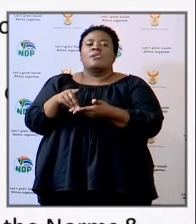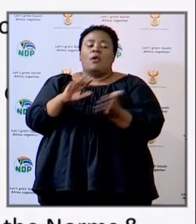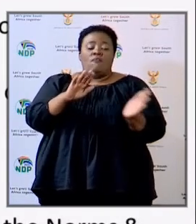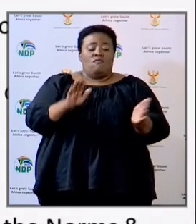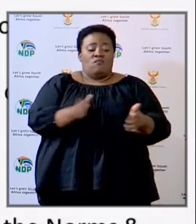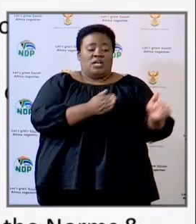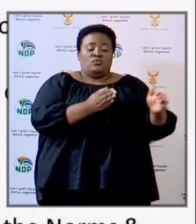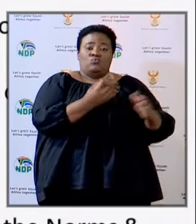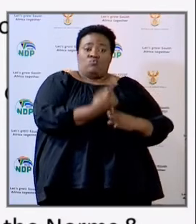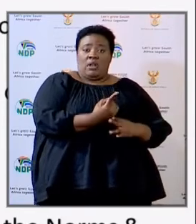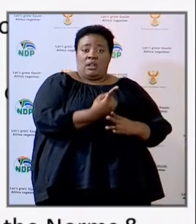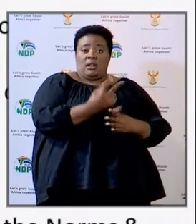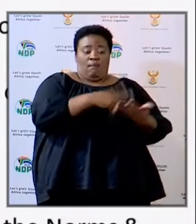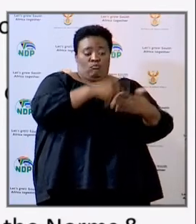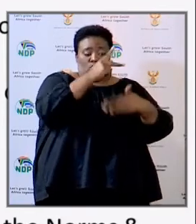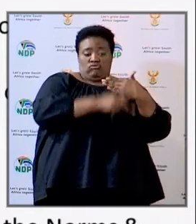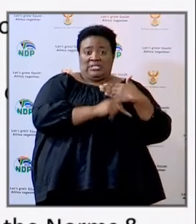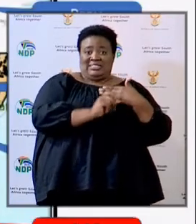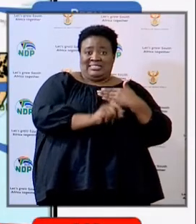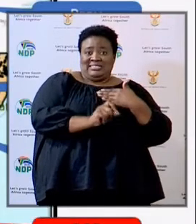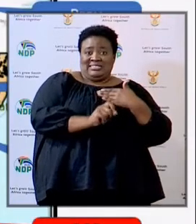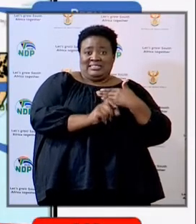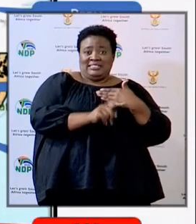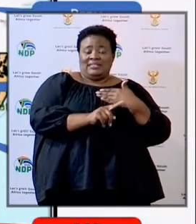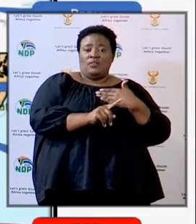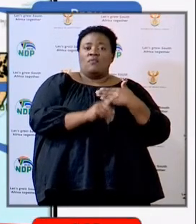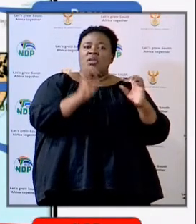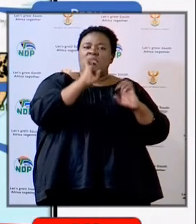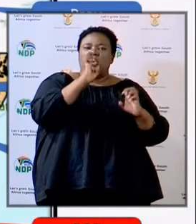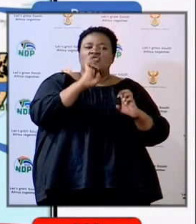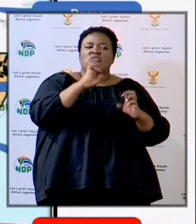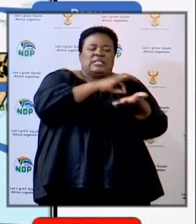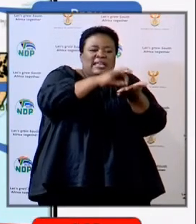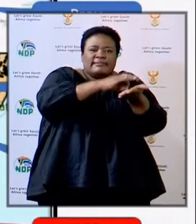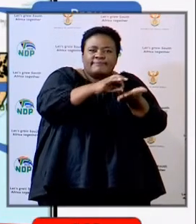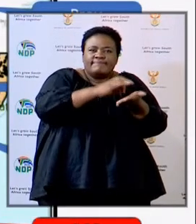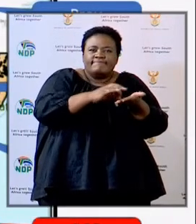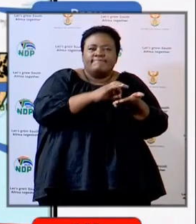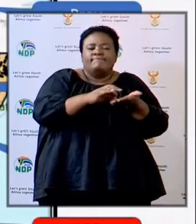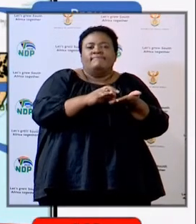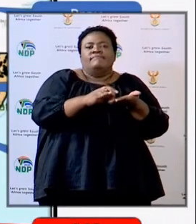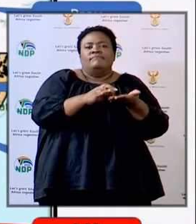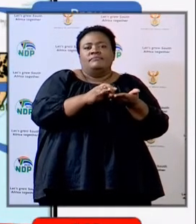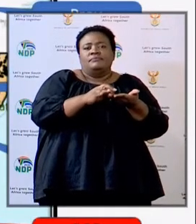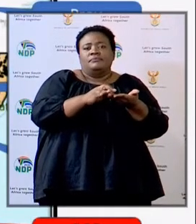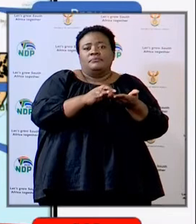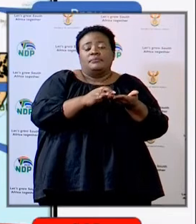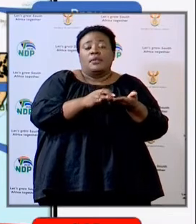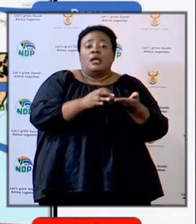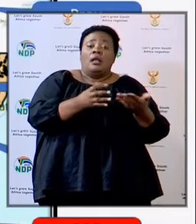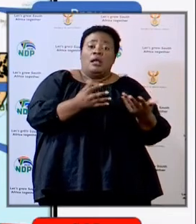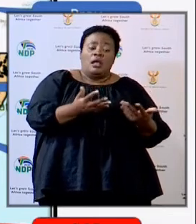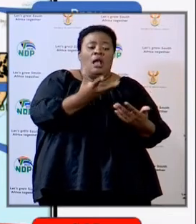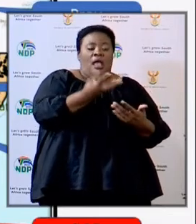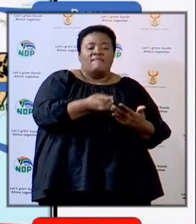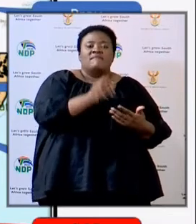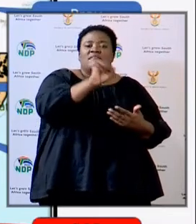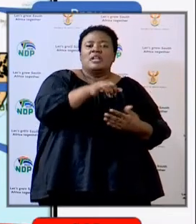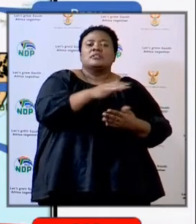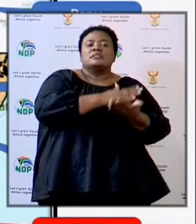project of emergency sanitation. There are